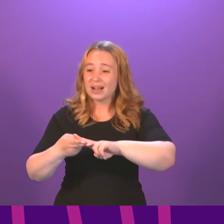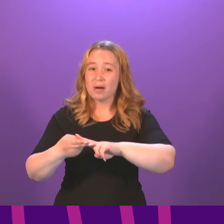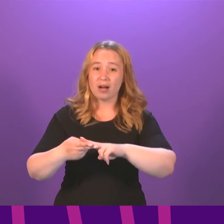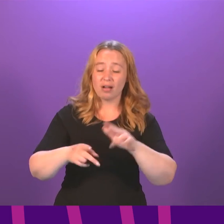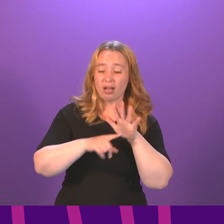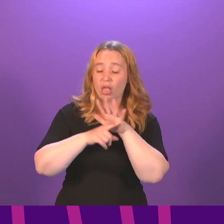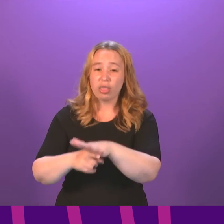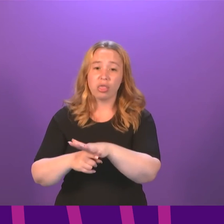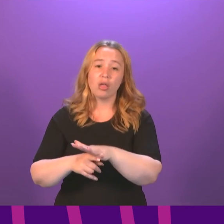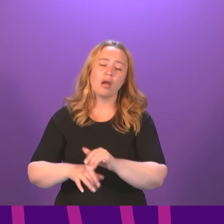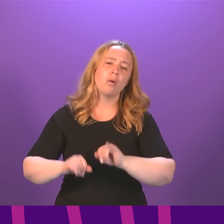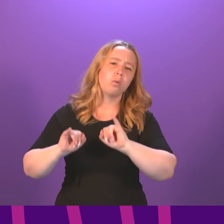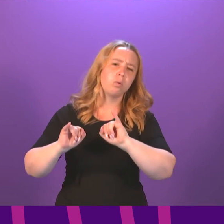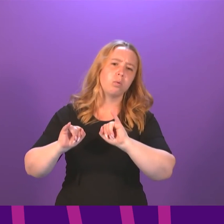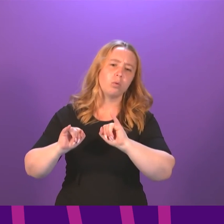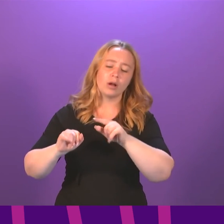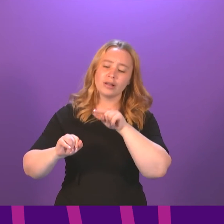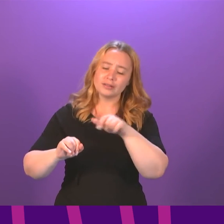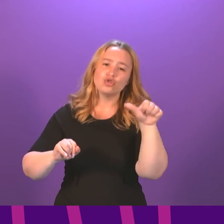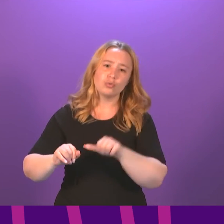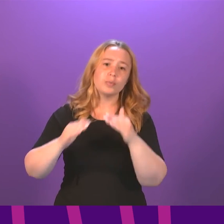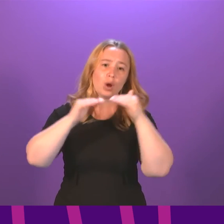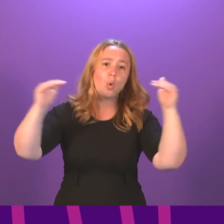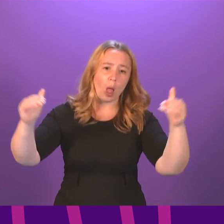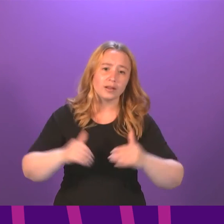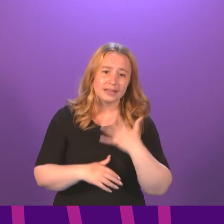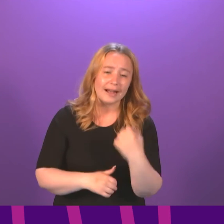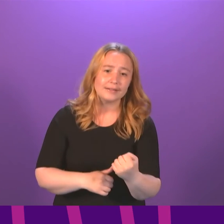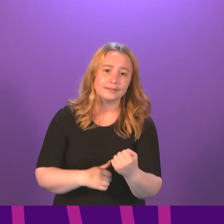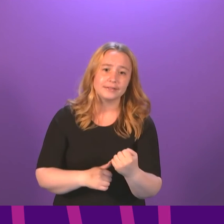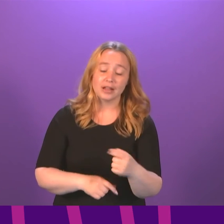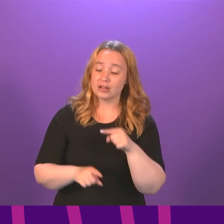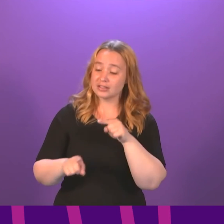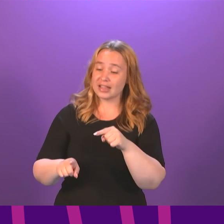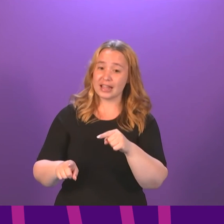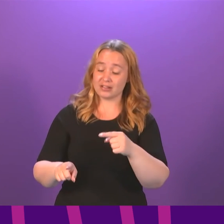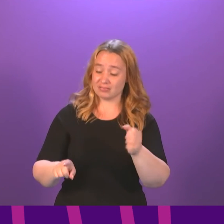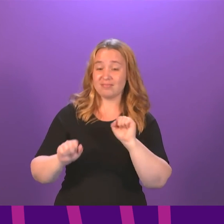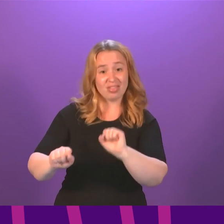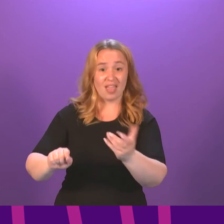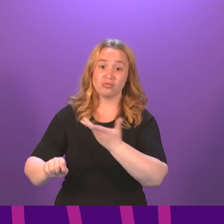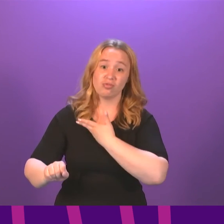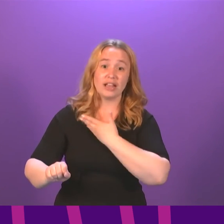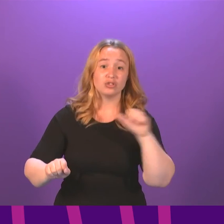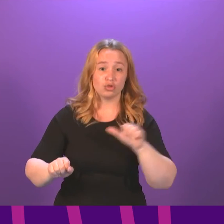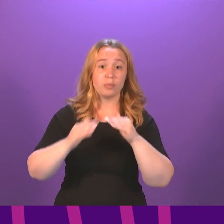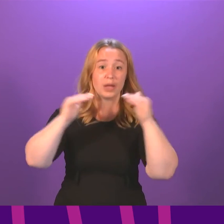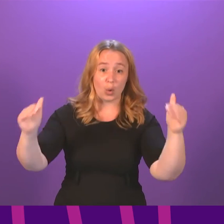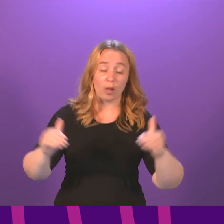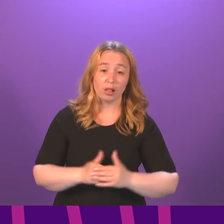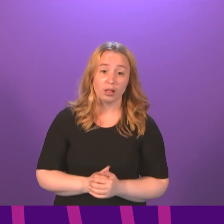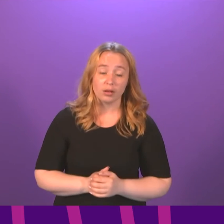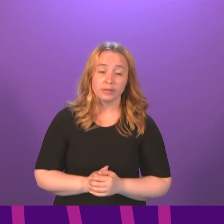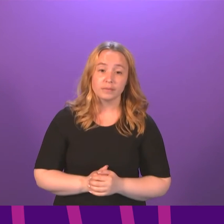face and in the ongoing battle for equality, for which they have as much an entitlement as anyone else in our society.